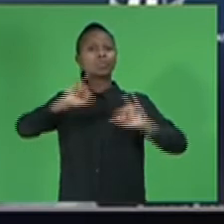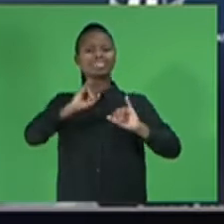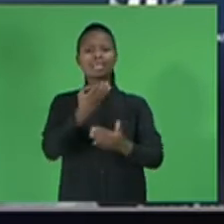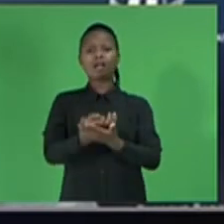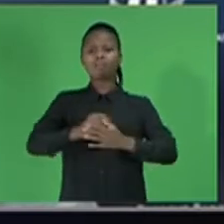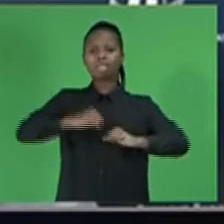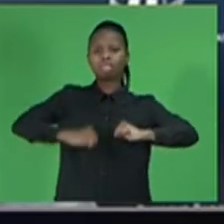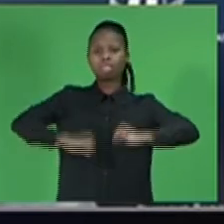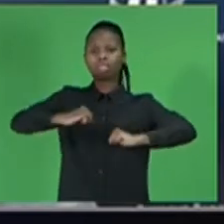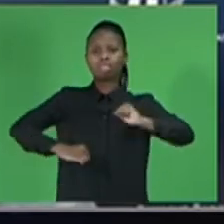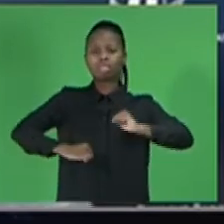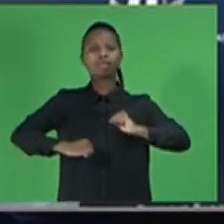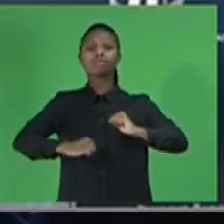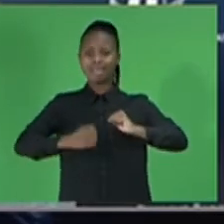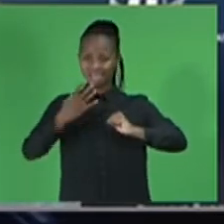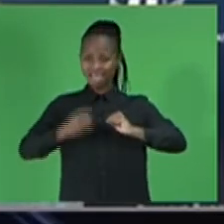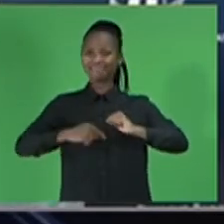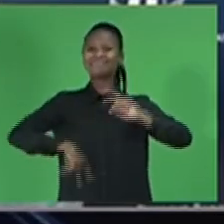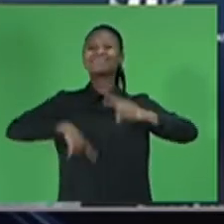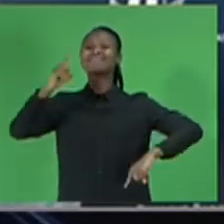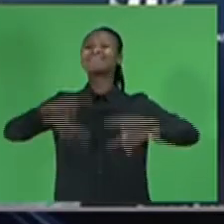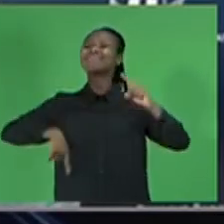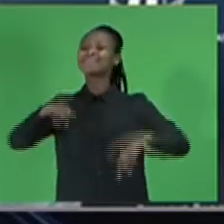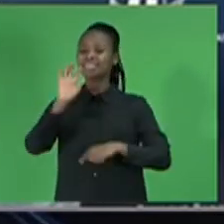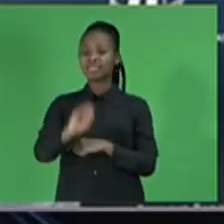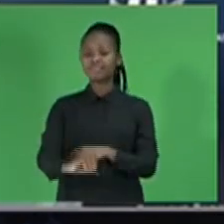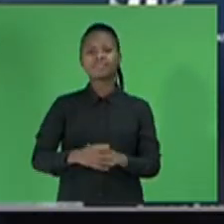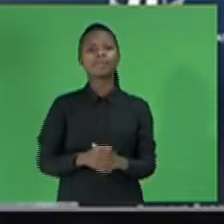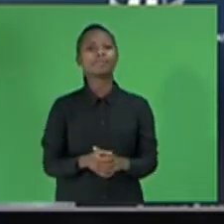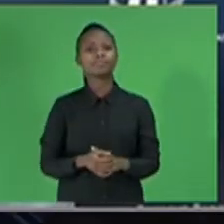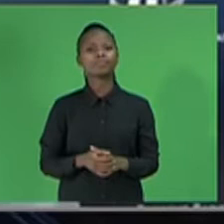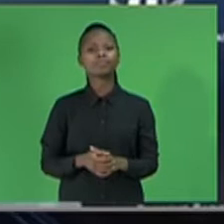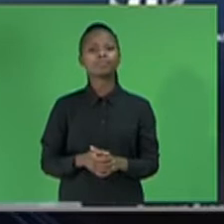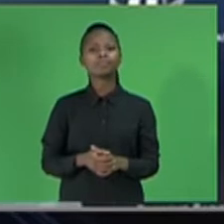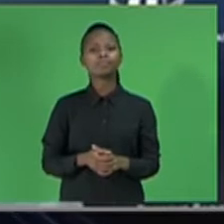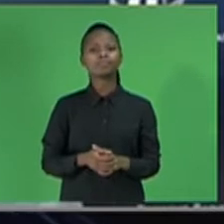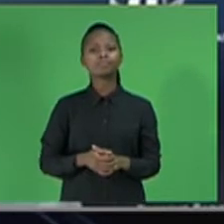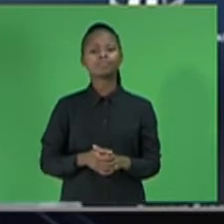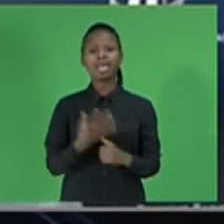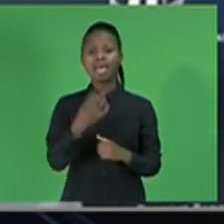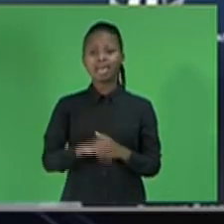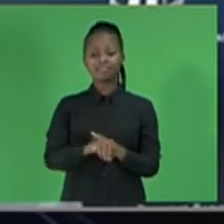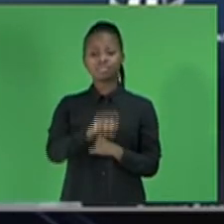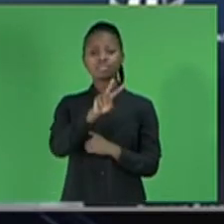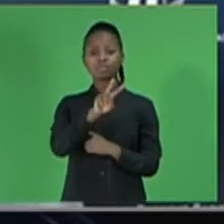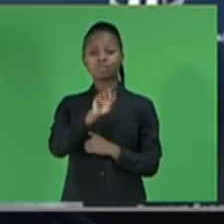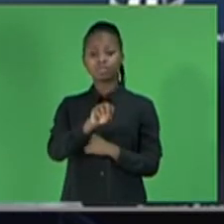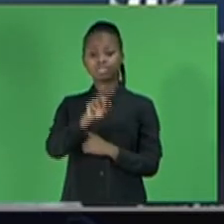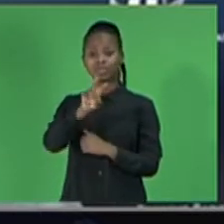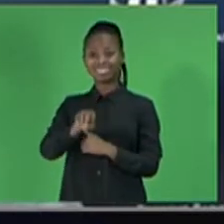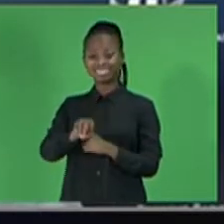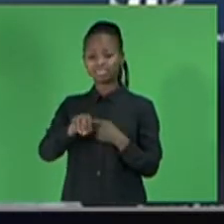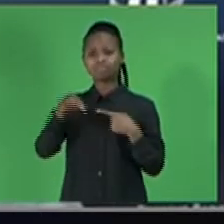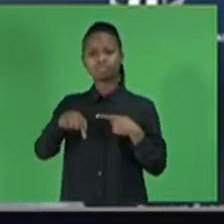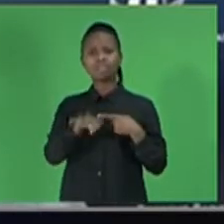The domestic economy grew by 4.2% in the first quarter of 2020 and by 4.7% in the second